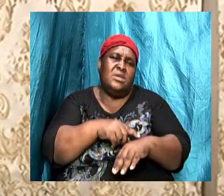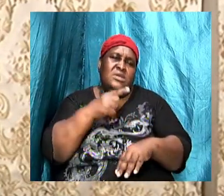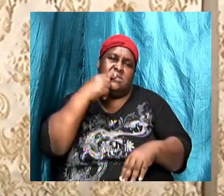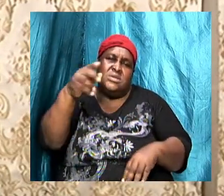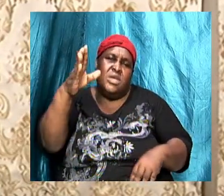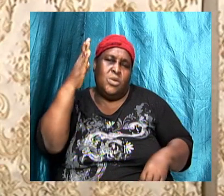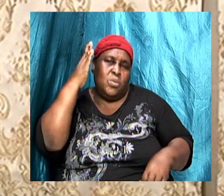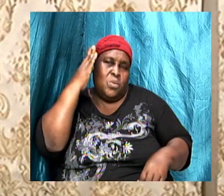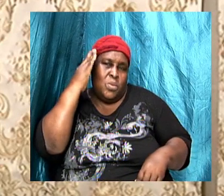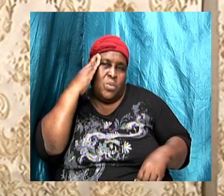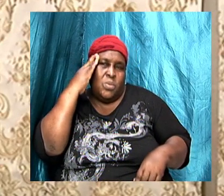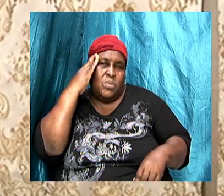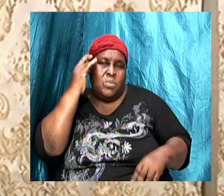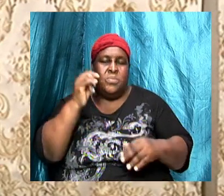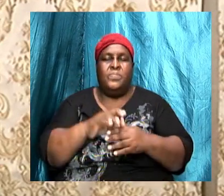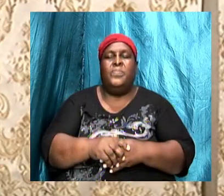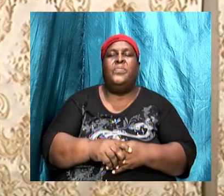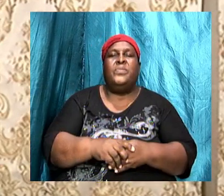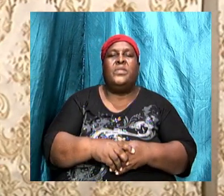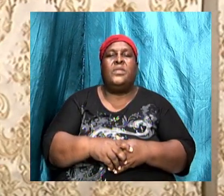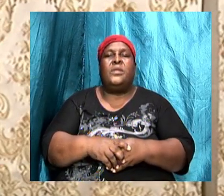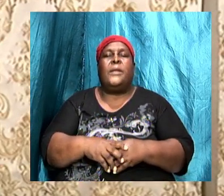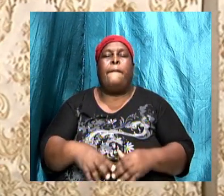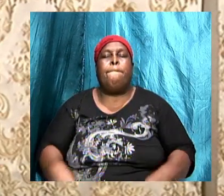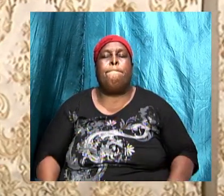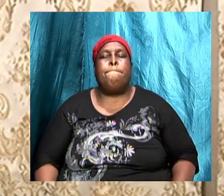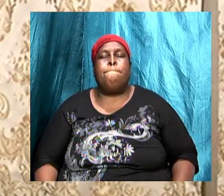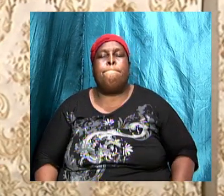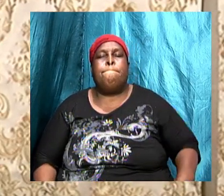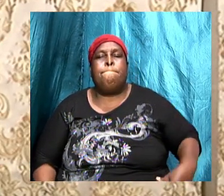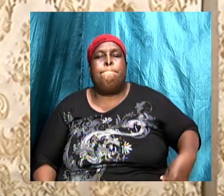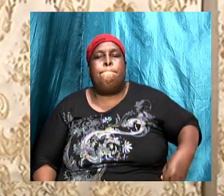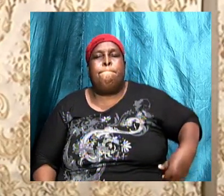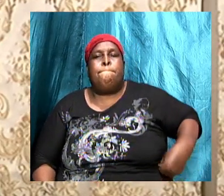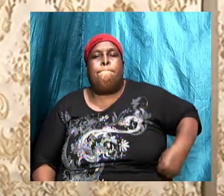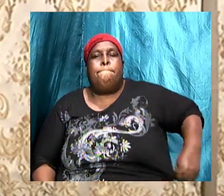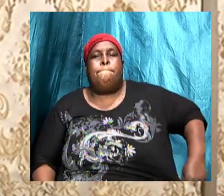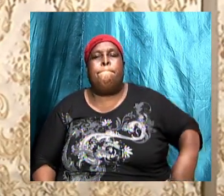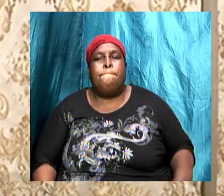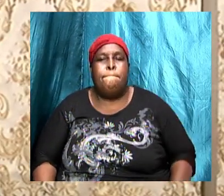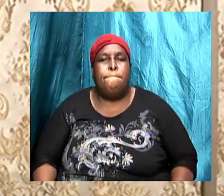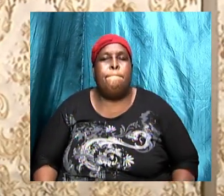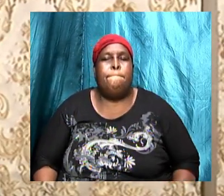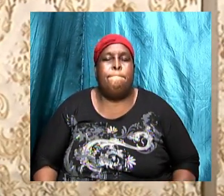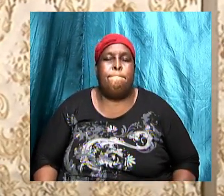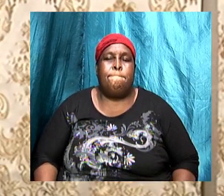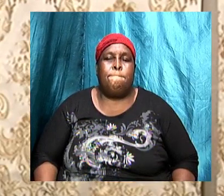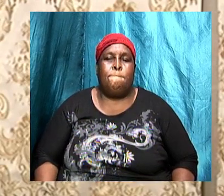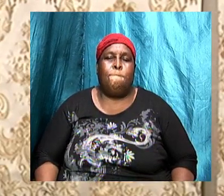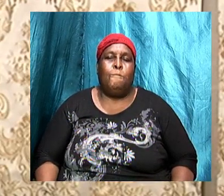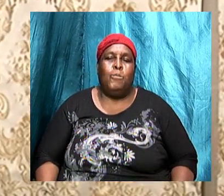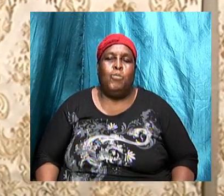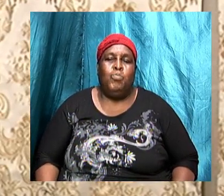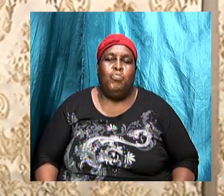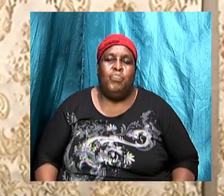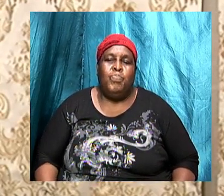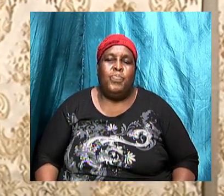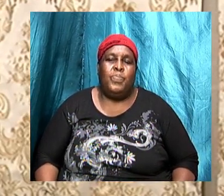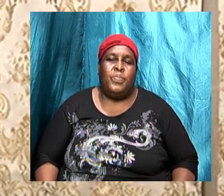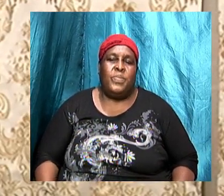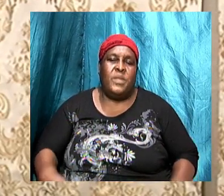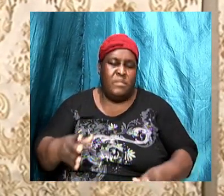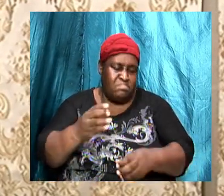but for emphasis. Yes. So let's get our